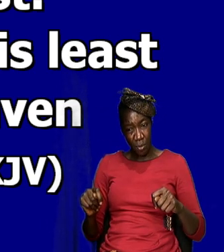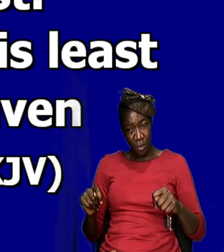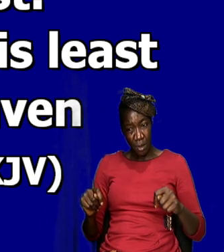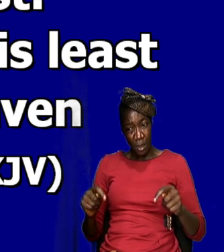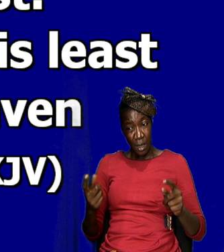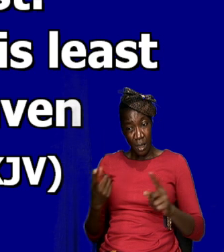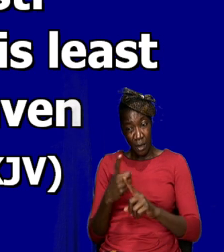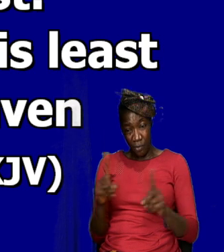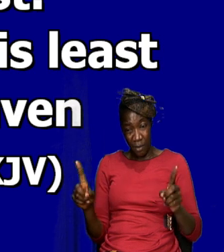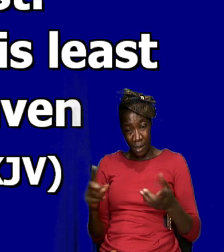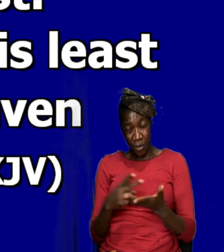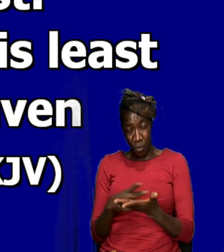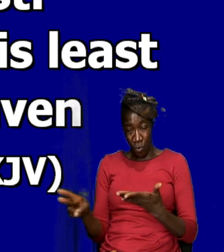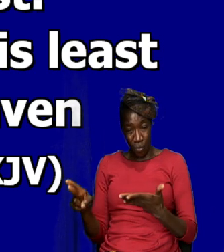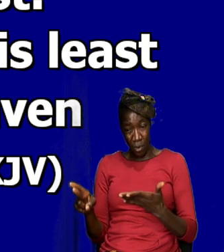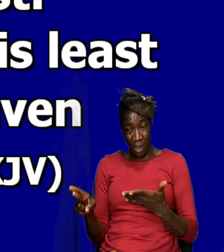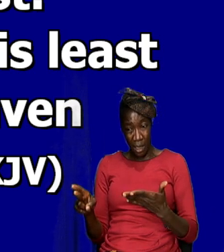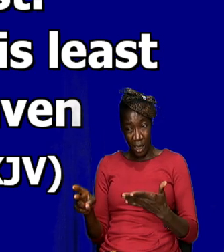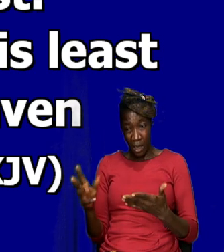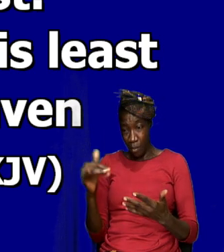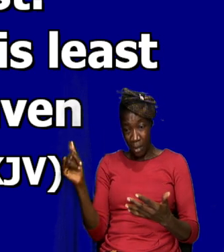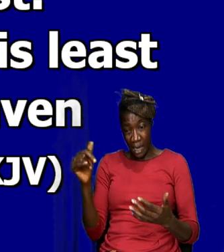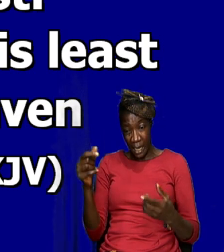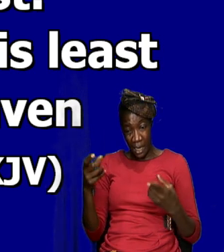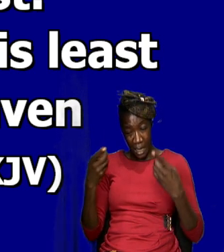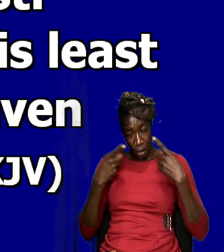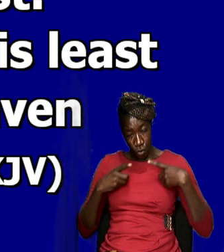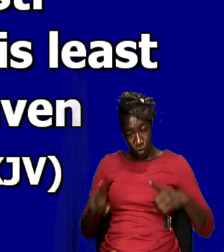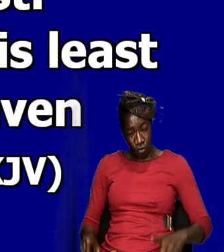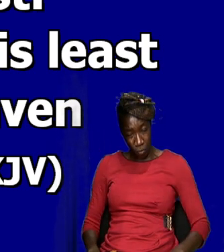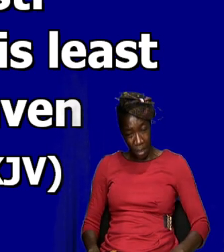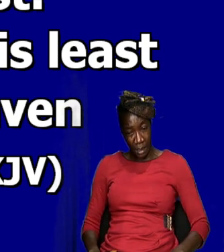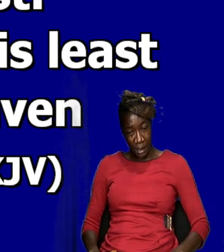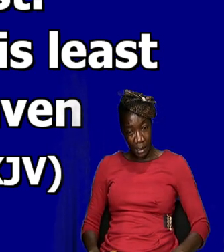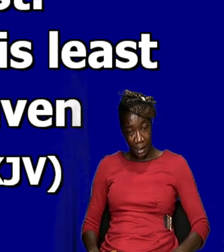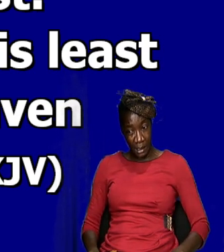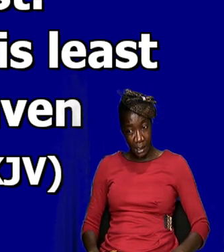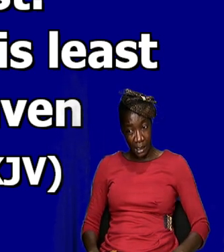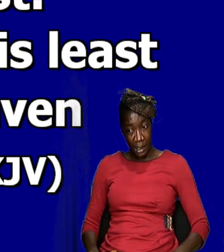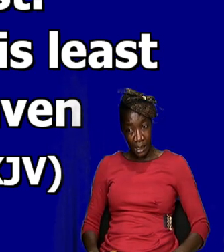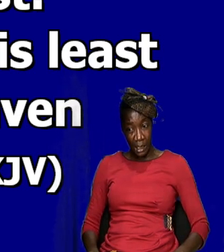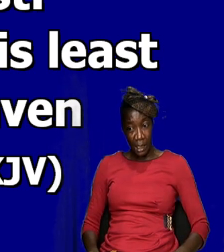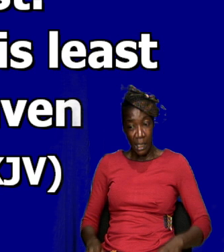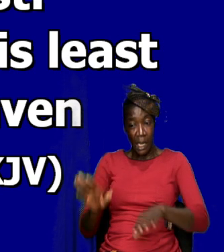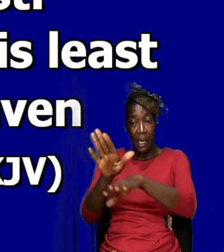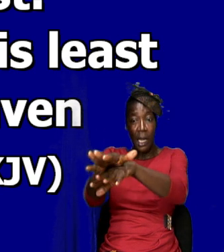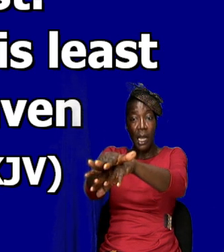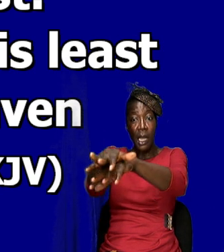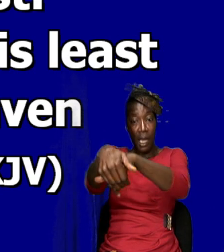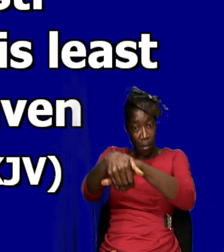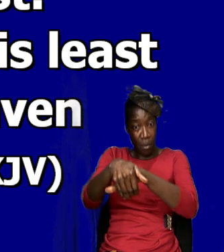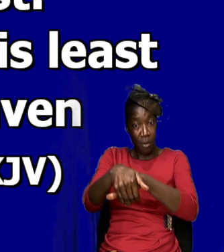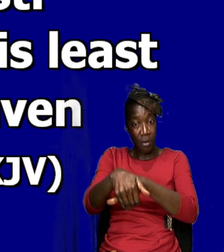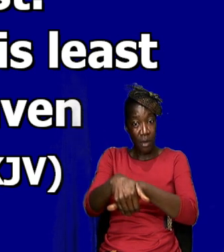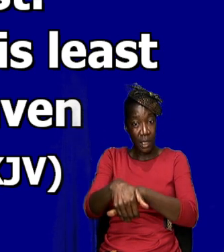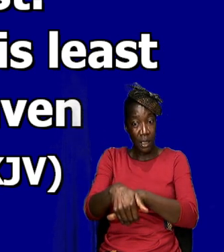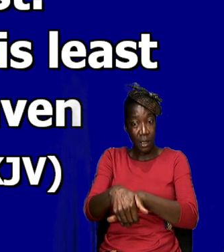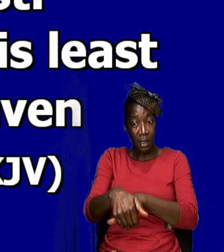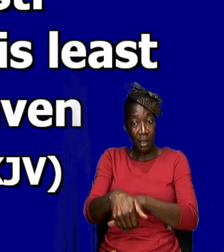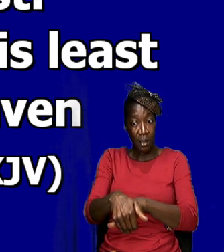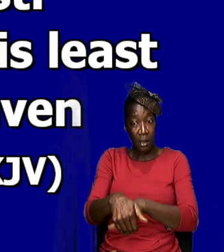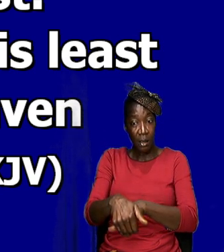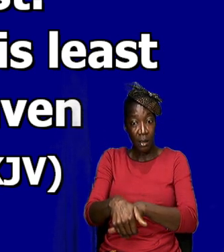as being holy by the way he dressed you know the Pharisees is the one that kind of did that Jesus